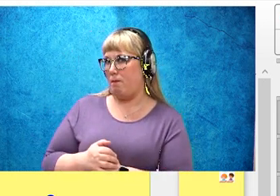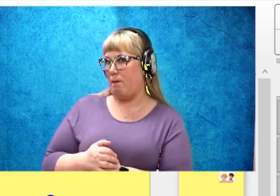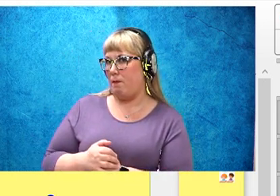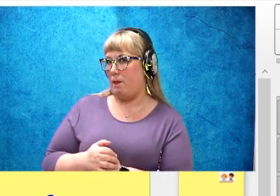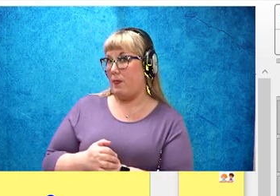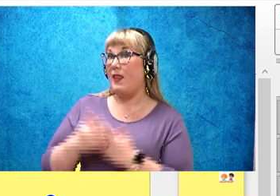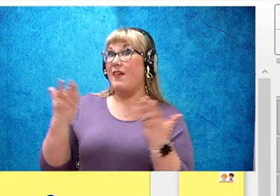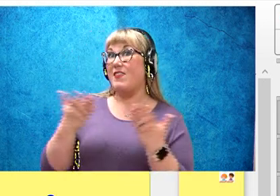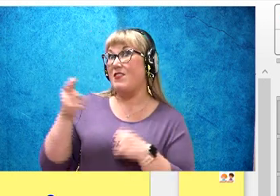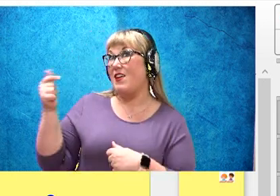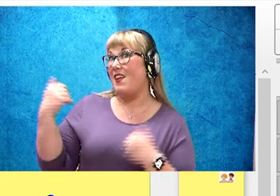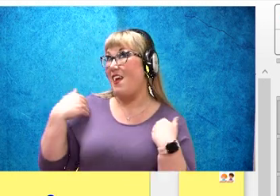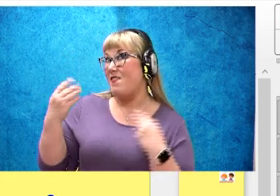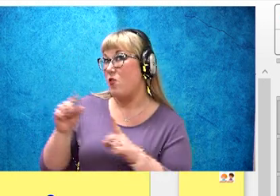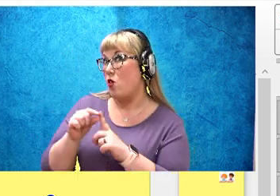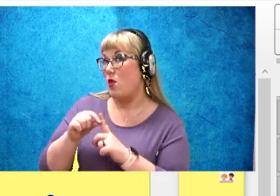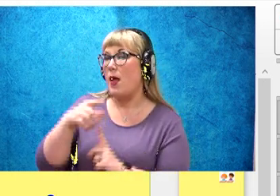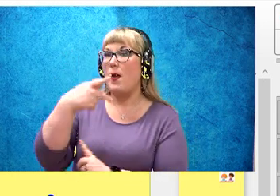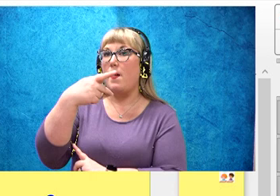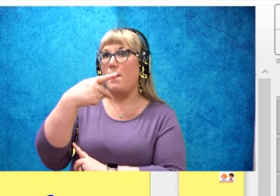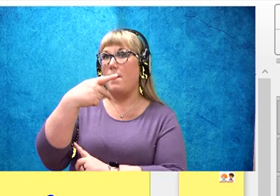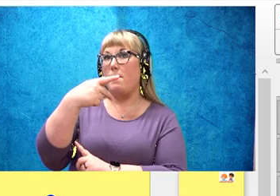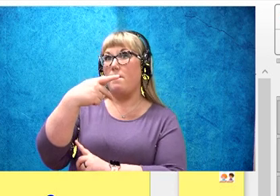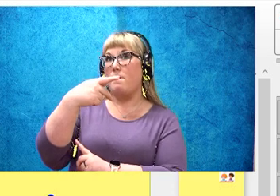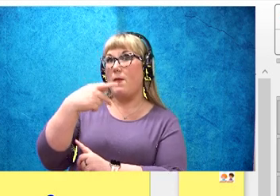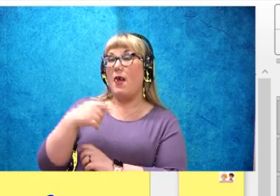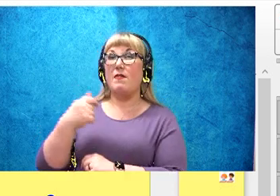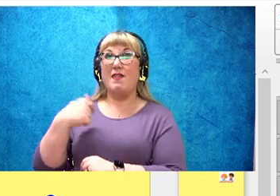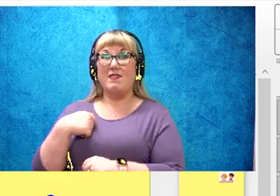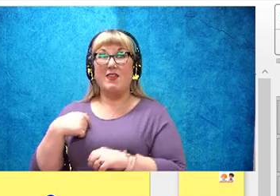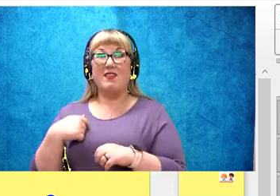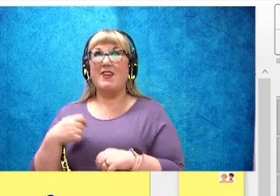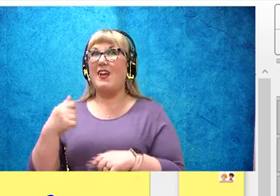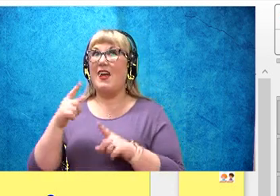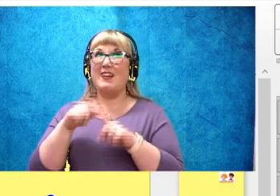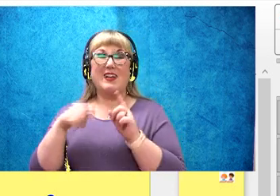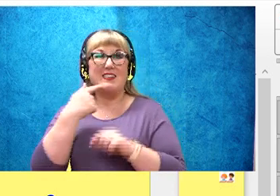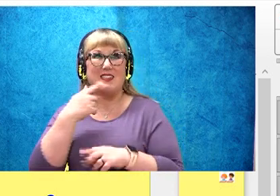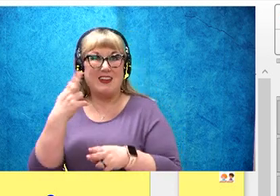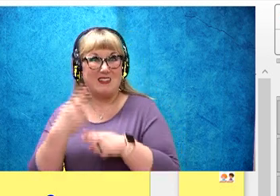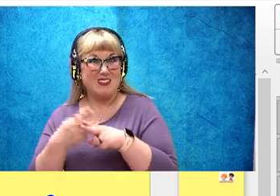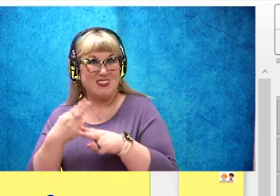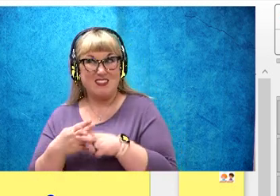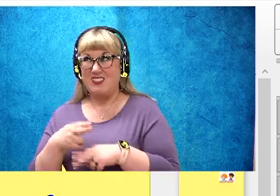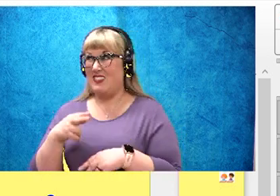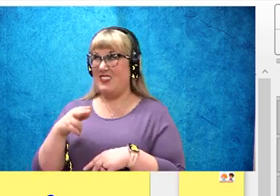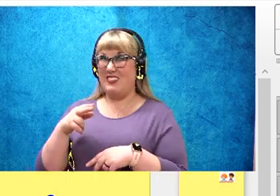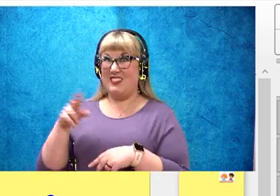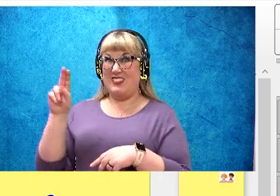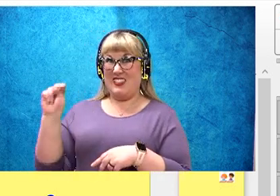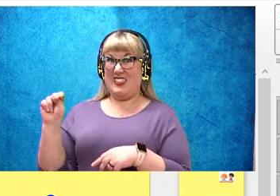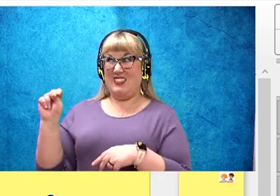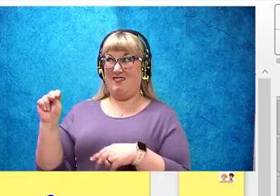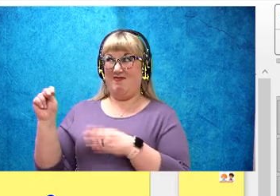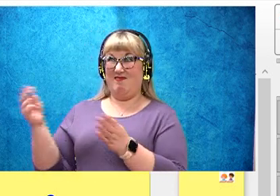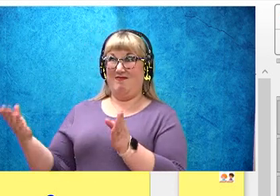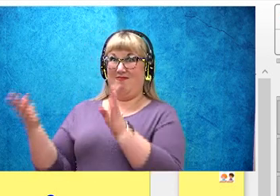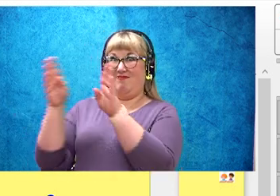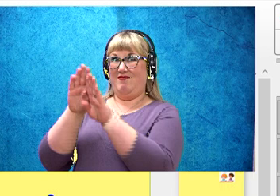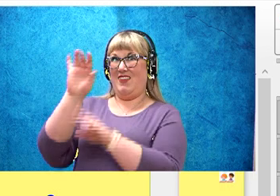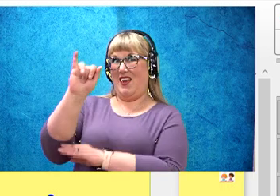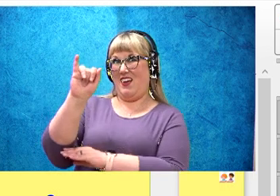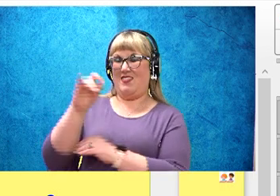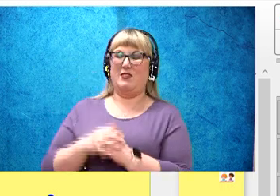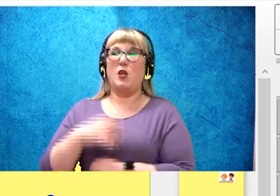Here, I have the word pen. I can't say its name because the end closes the door on I.